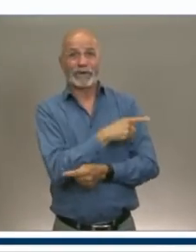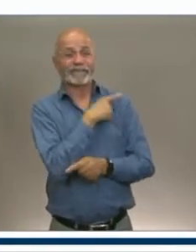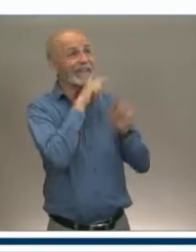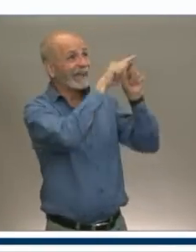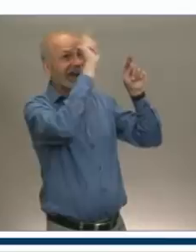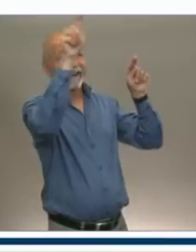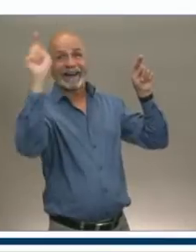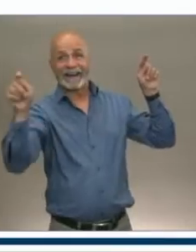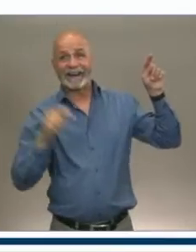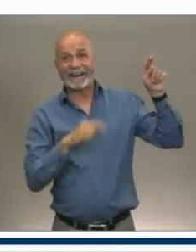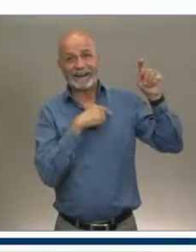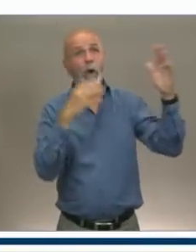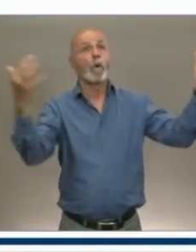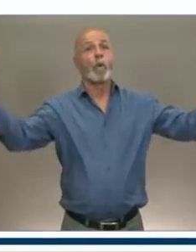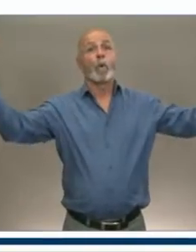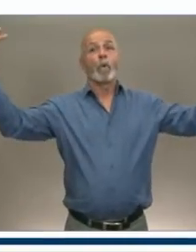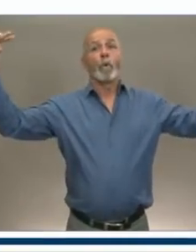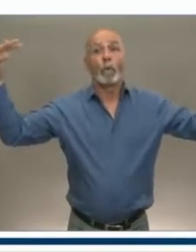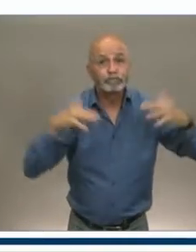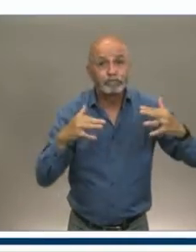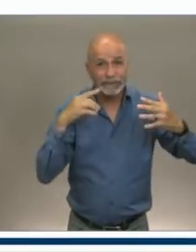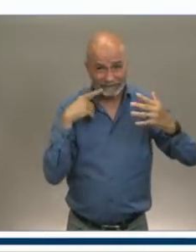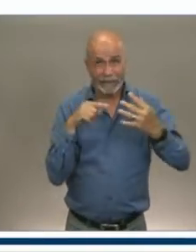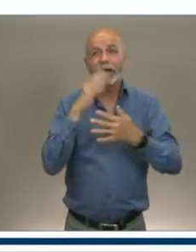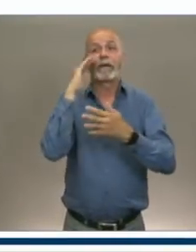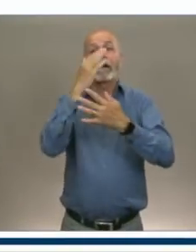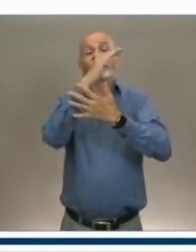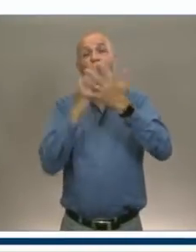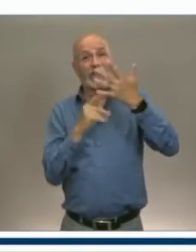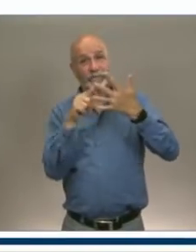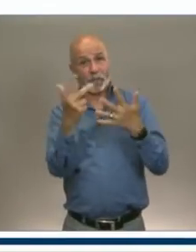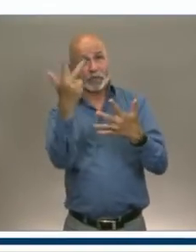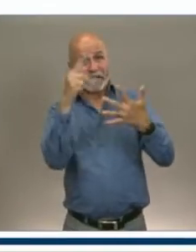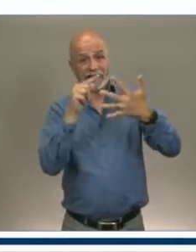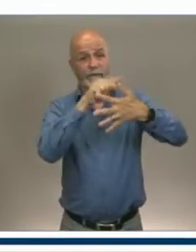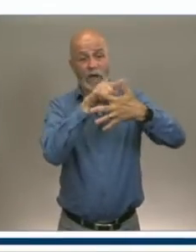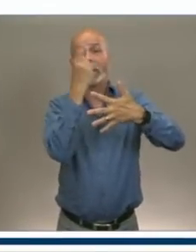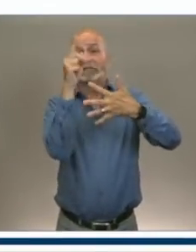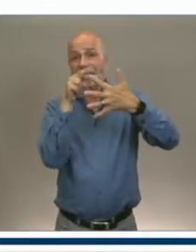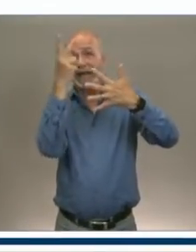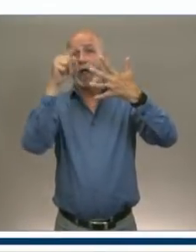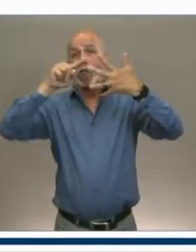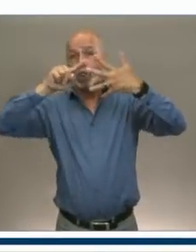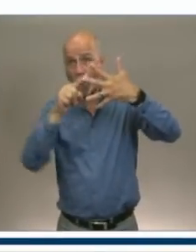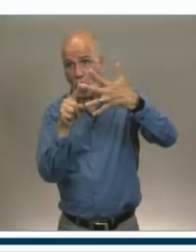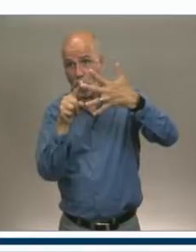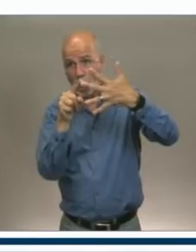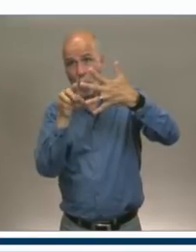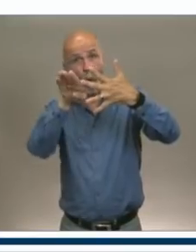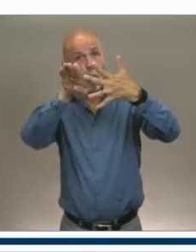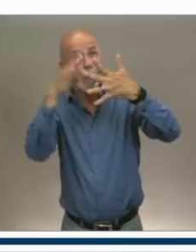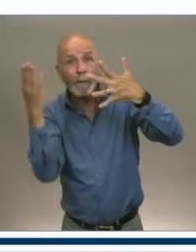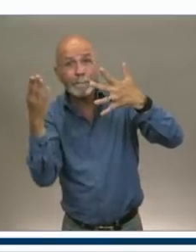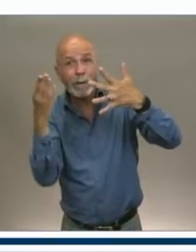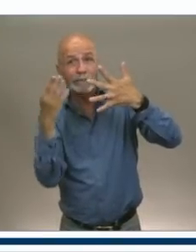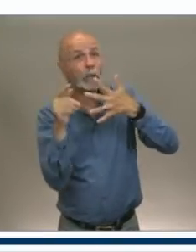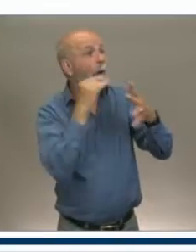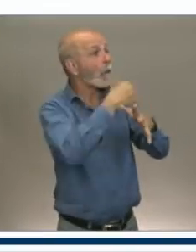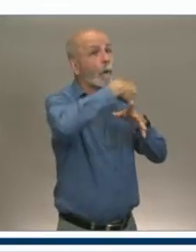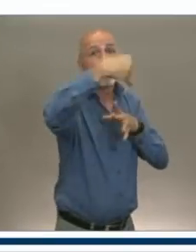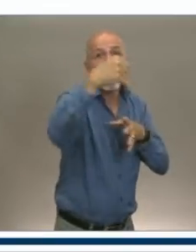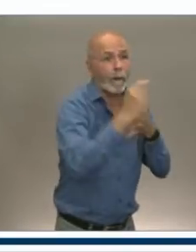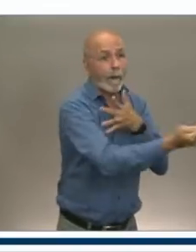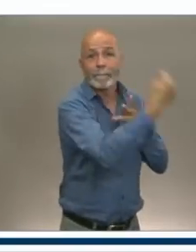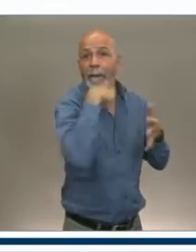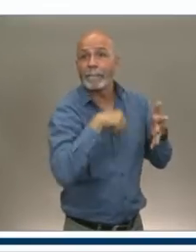when we move to Phase 3 and our borders open to the rest of the country on July 14th.